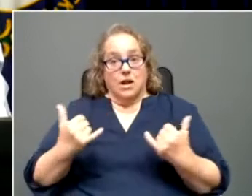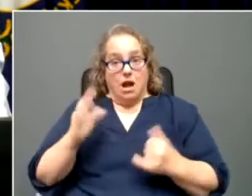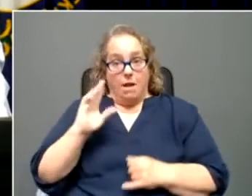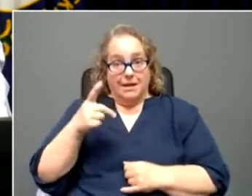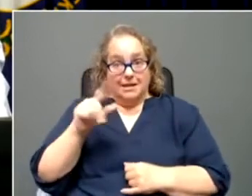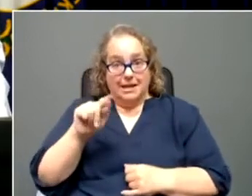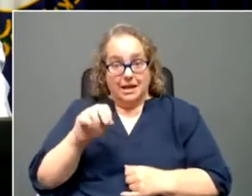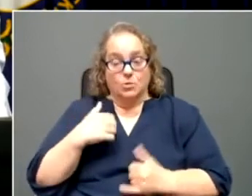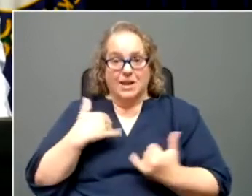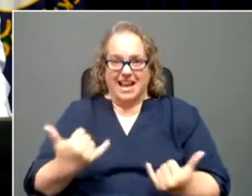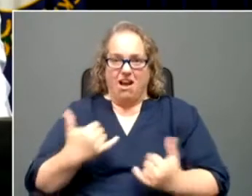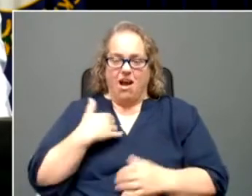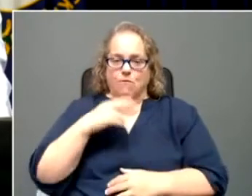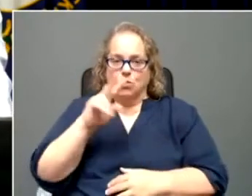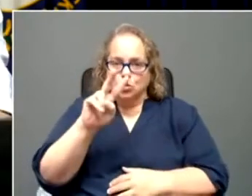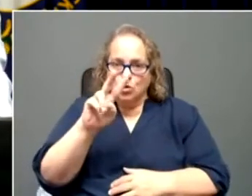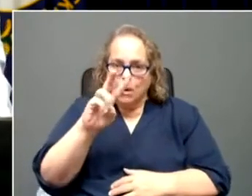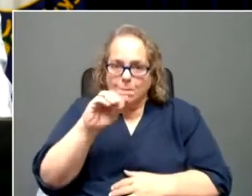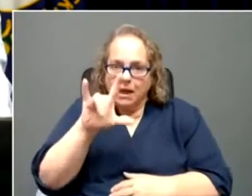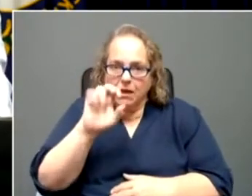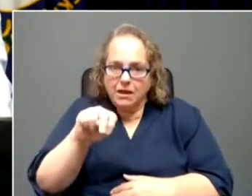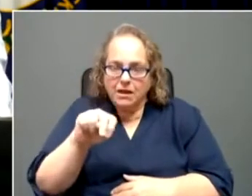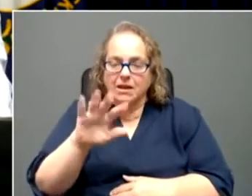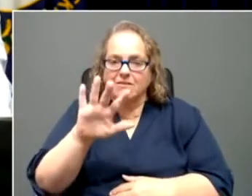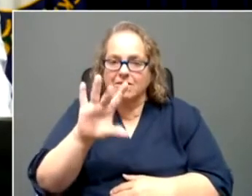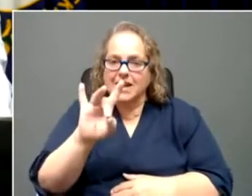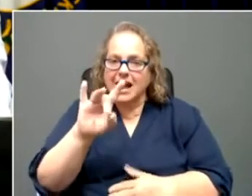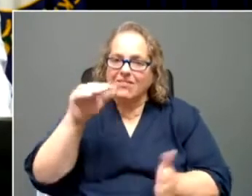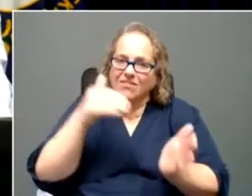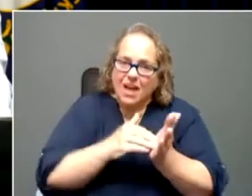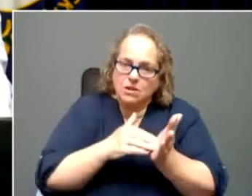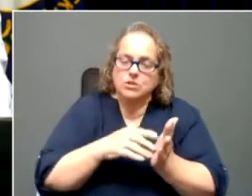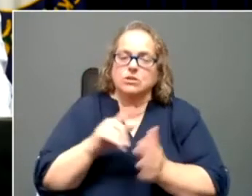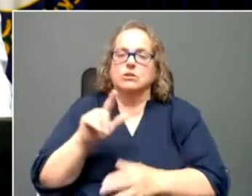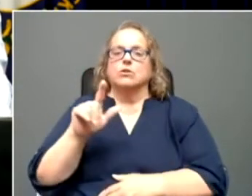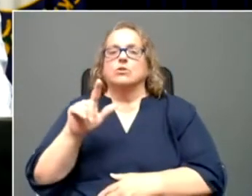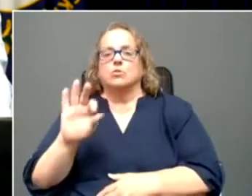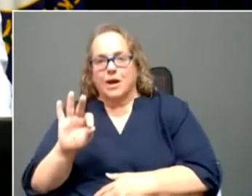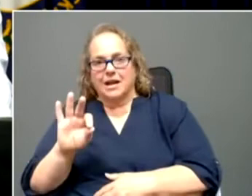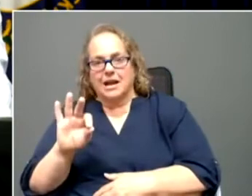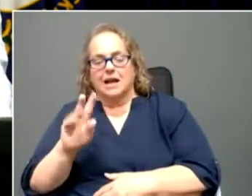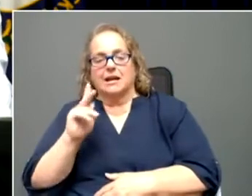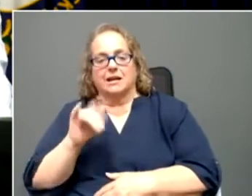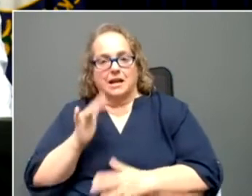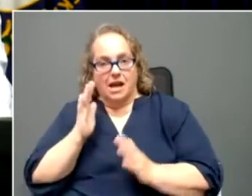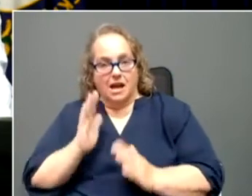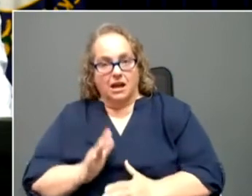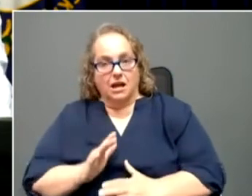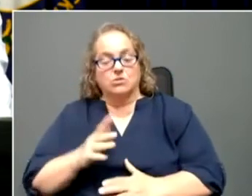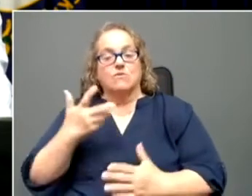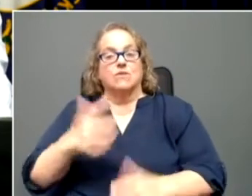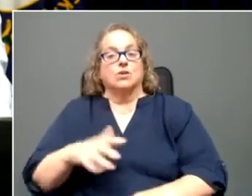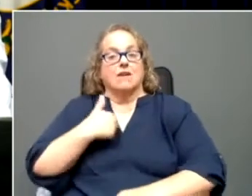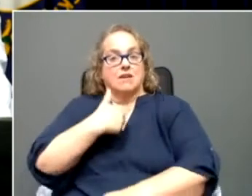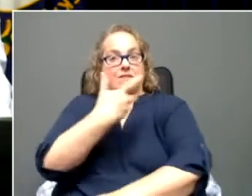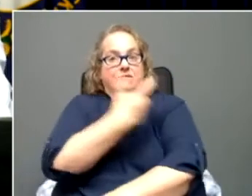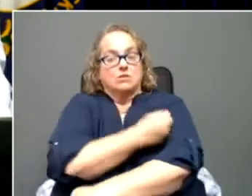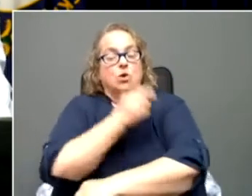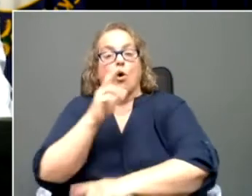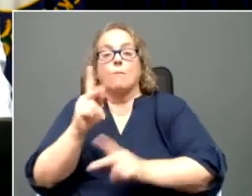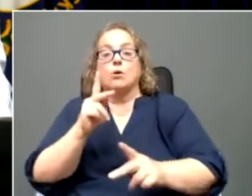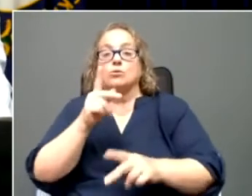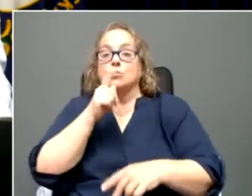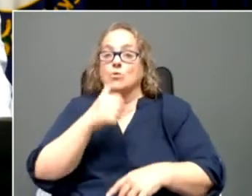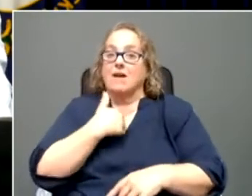million fifty eight thousand twenty nine, uh, Kentucky ins vaccinated or persons vaccinated here in